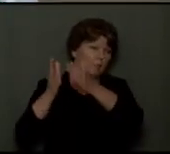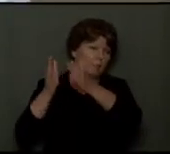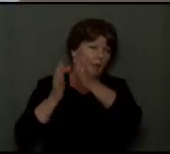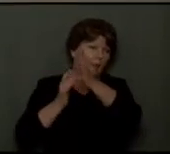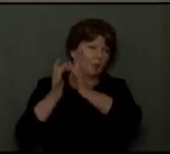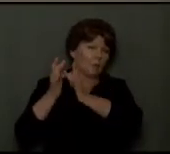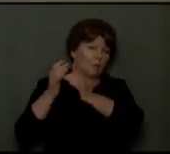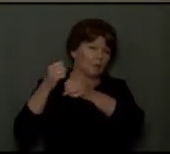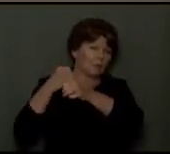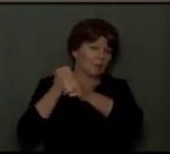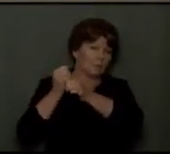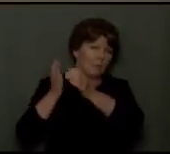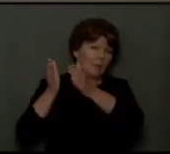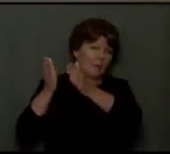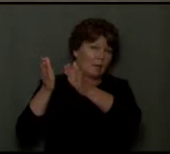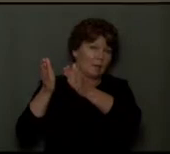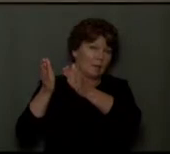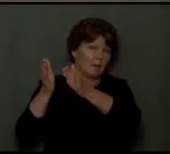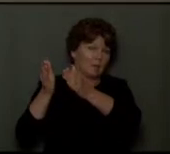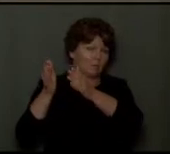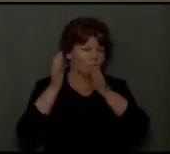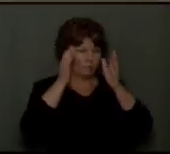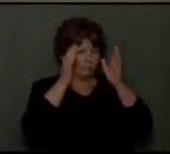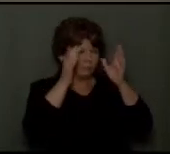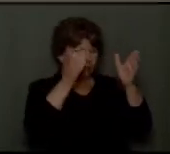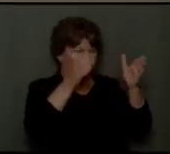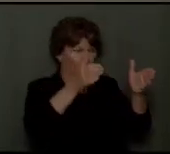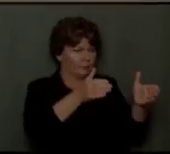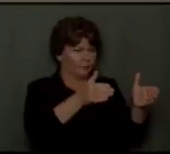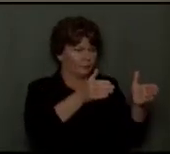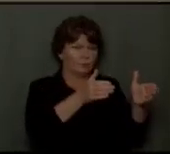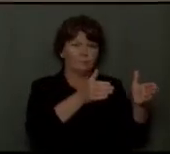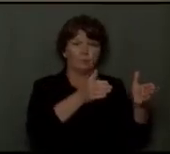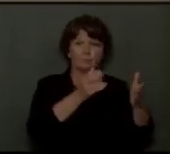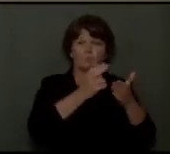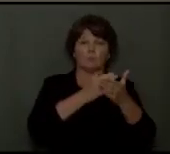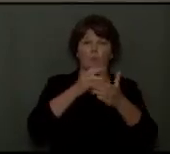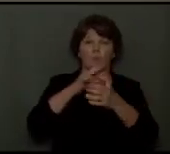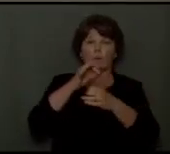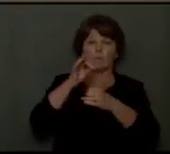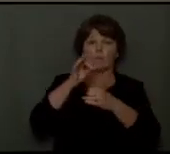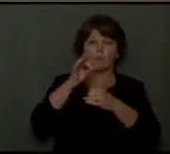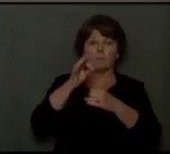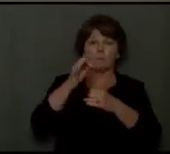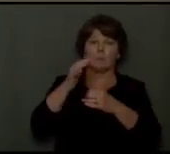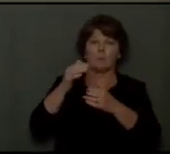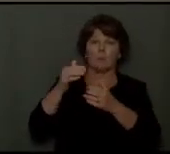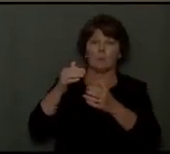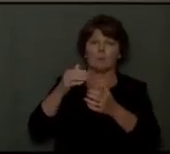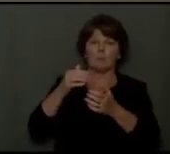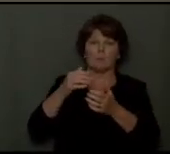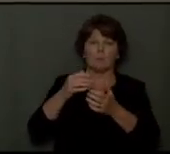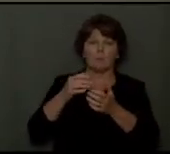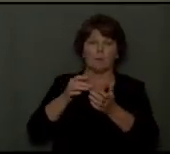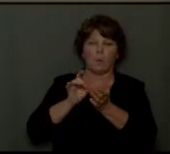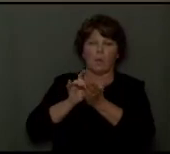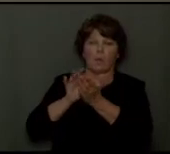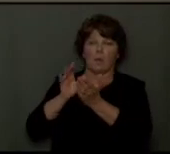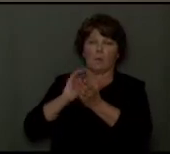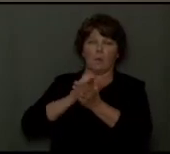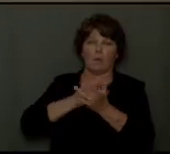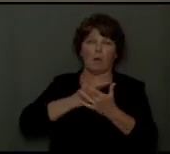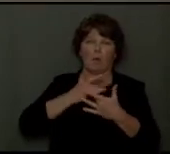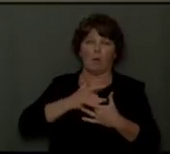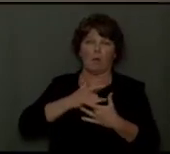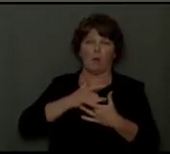out for us. And we stand the risk of shoving the Holy Spirit out of our hearts, thereby falling away